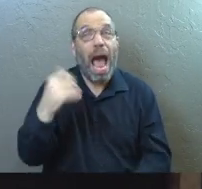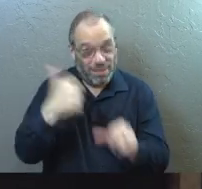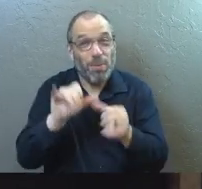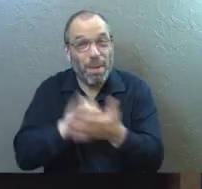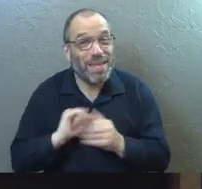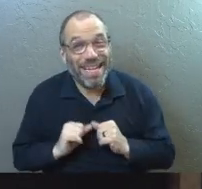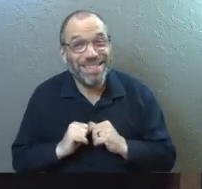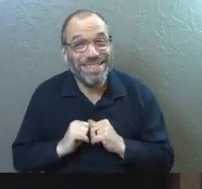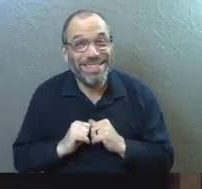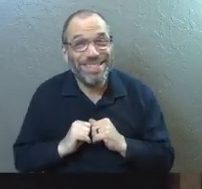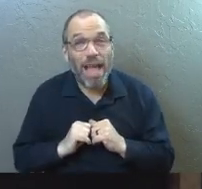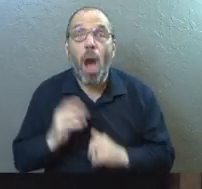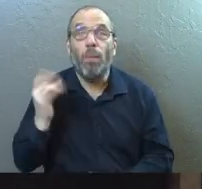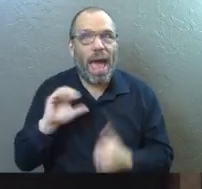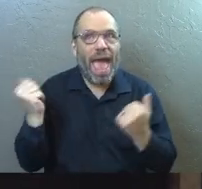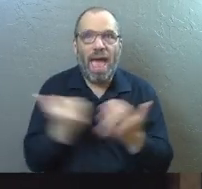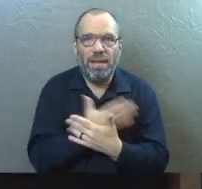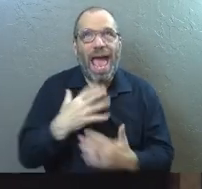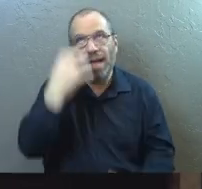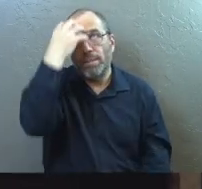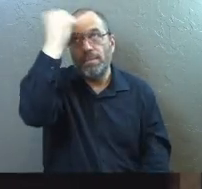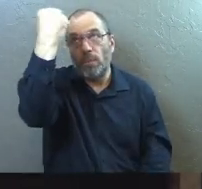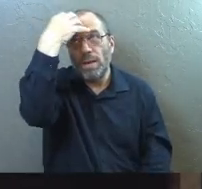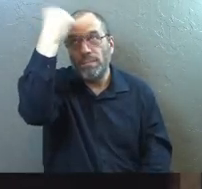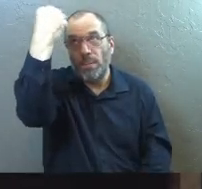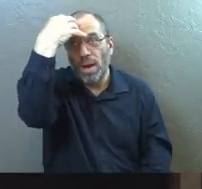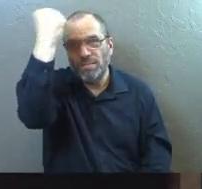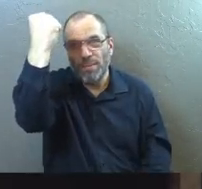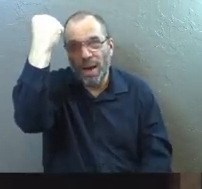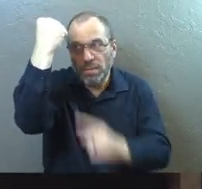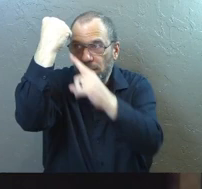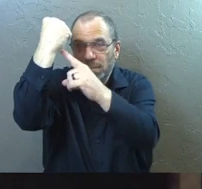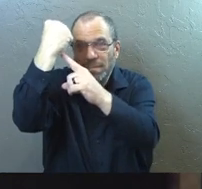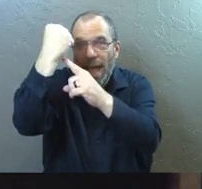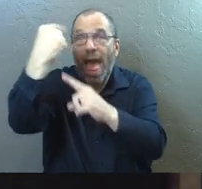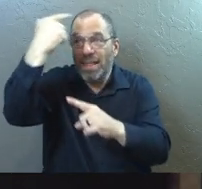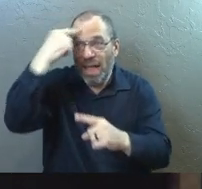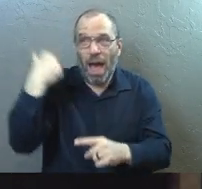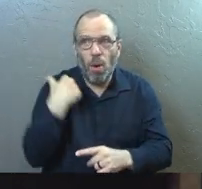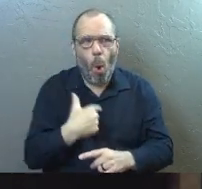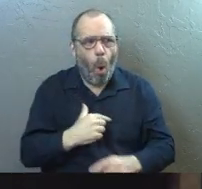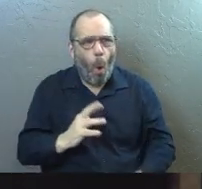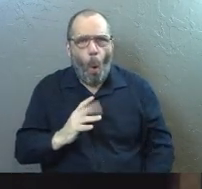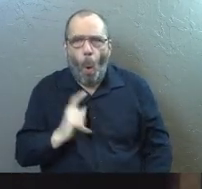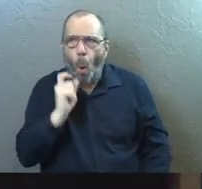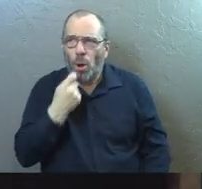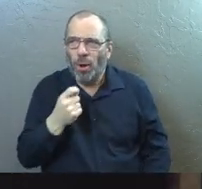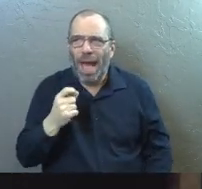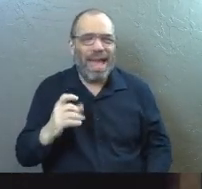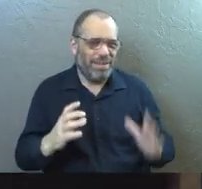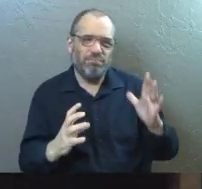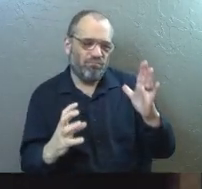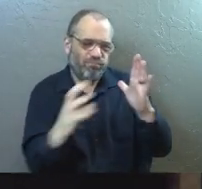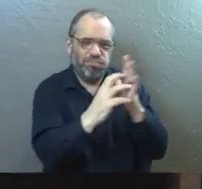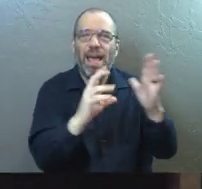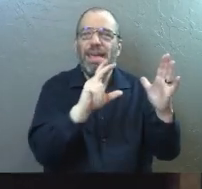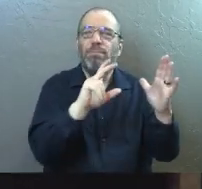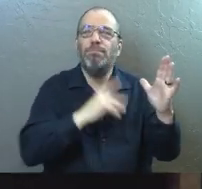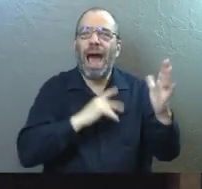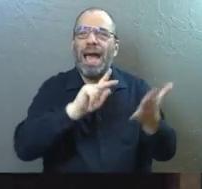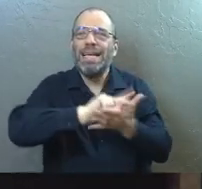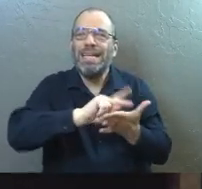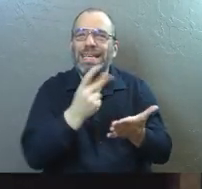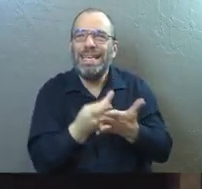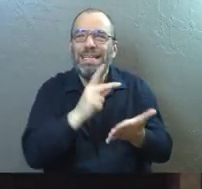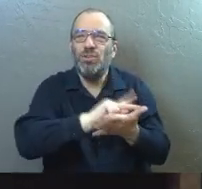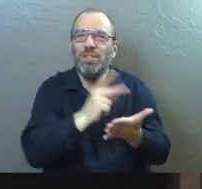Still remember it because everything had to be memorized. And, and we thought we were like super cool. This was mounted in our kitchen, by the way,